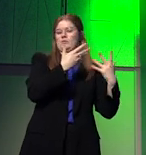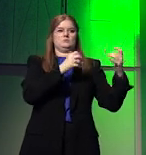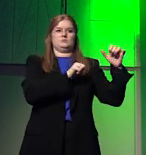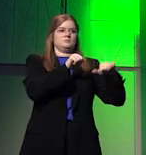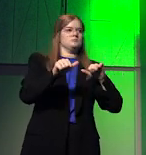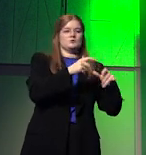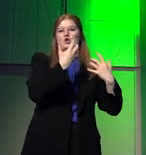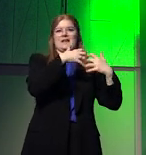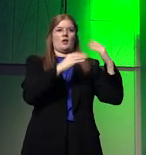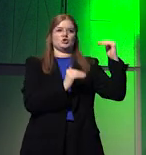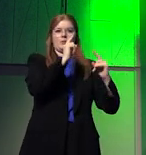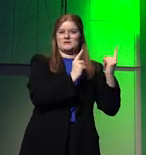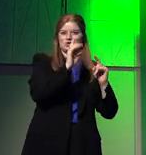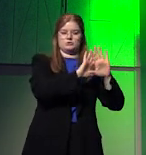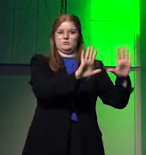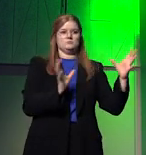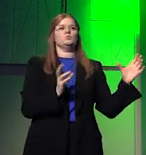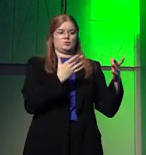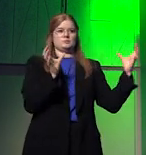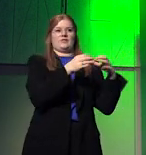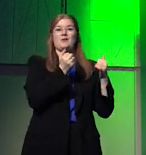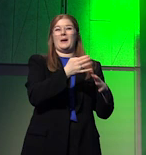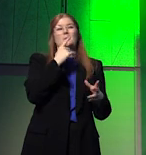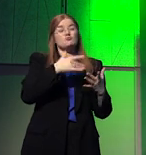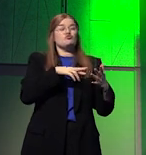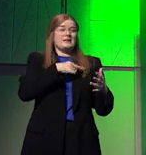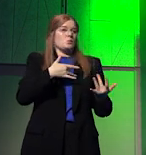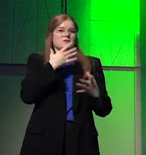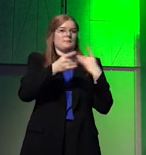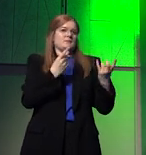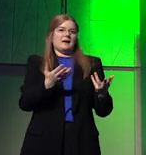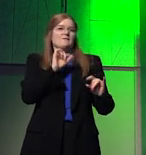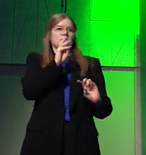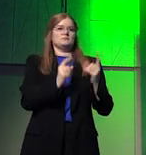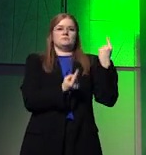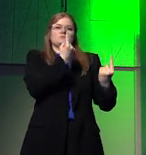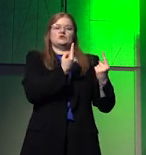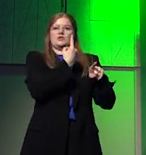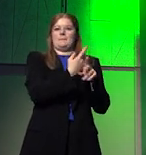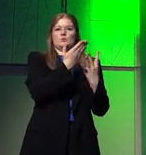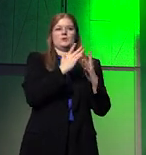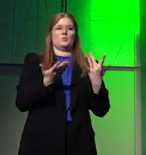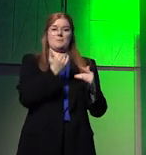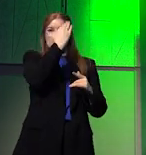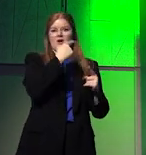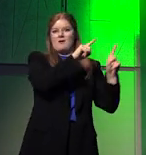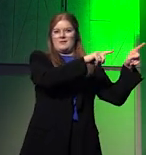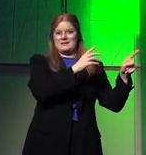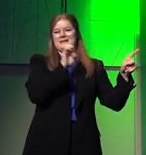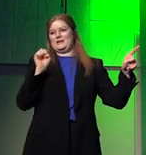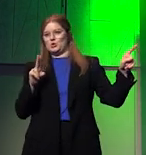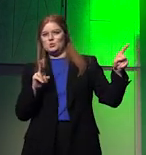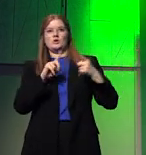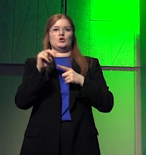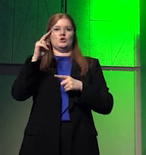technological competition, mostly what is happening is that there is a competition between the US, the